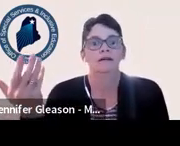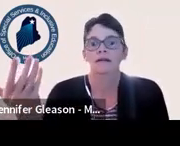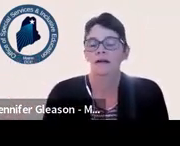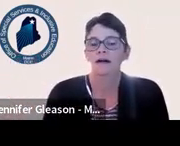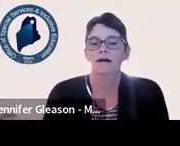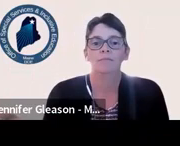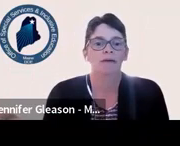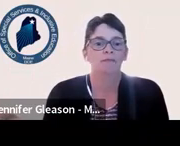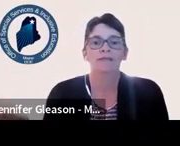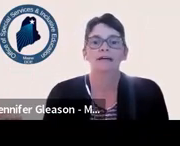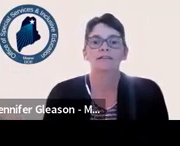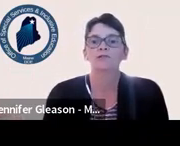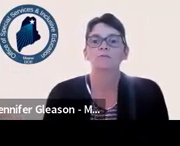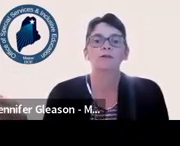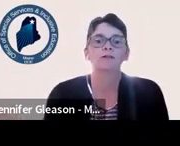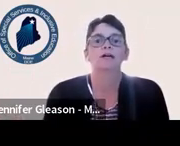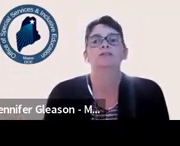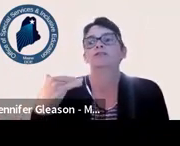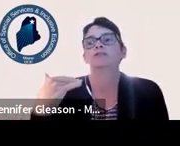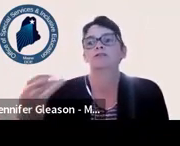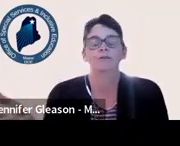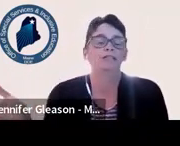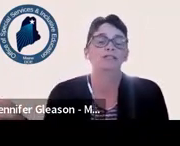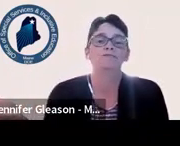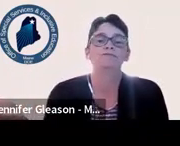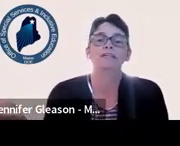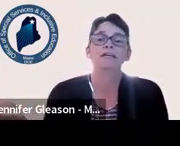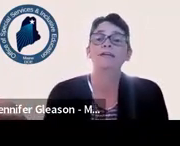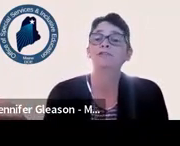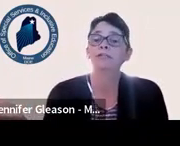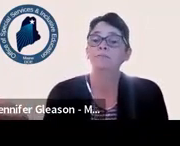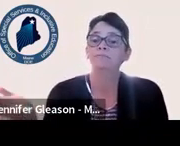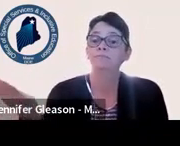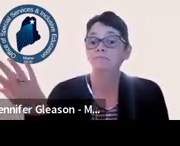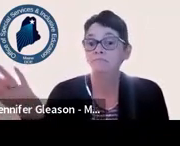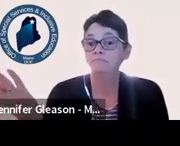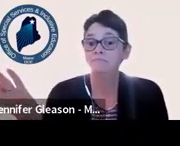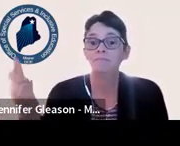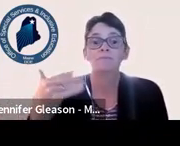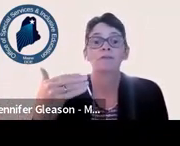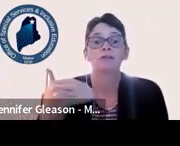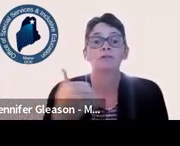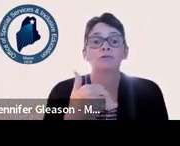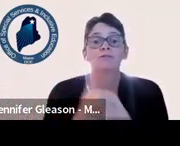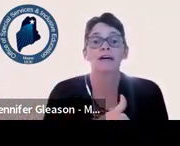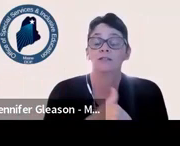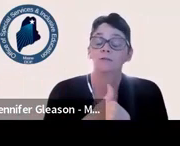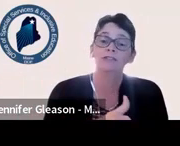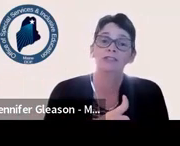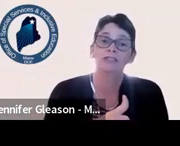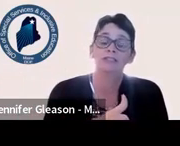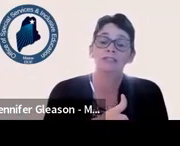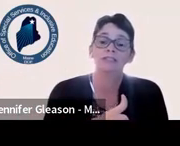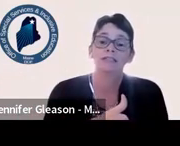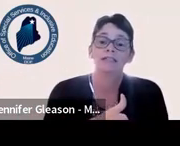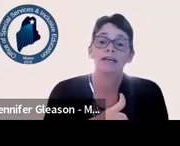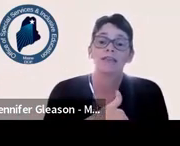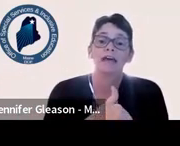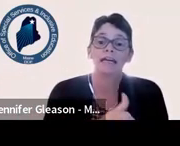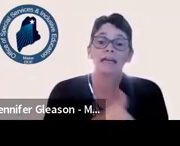might be eligible under ohi for adhd you do evaluations